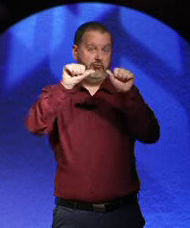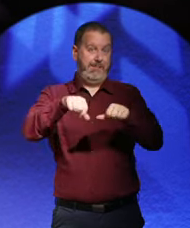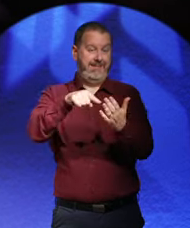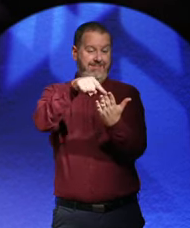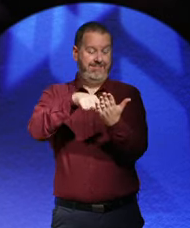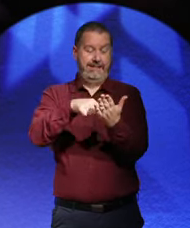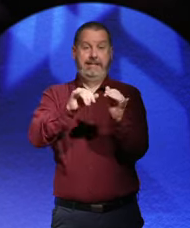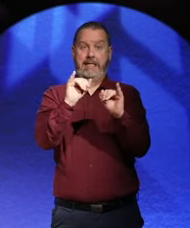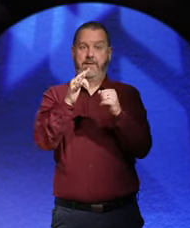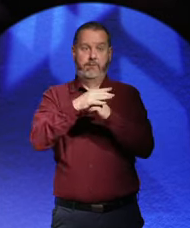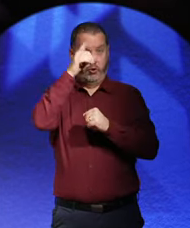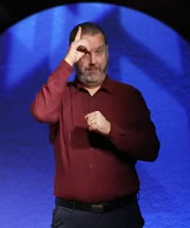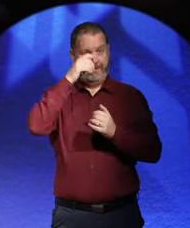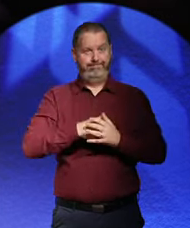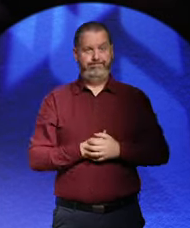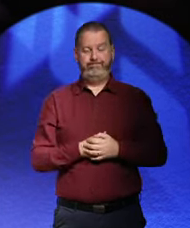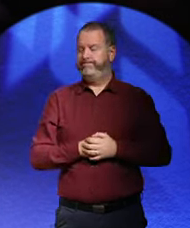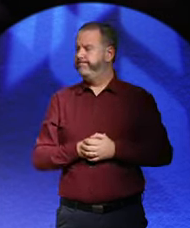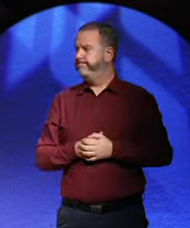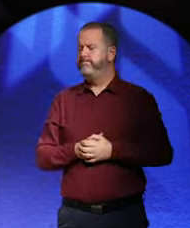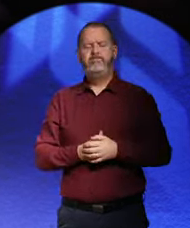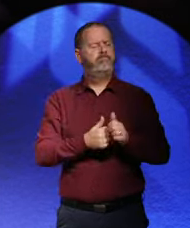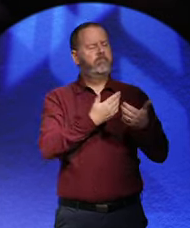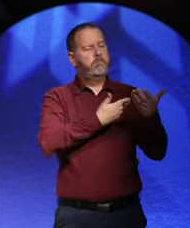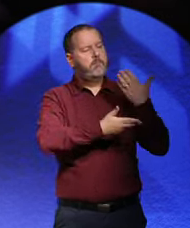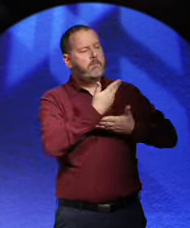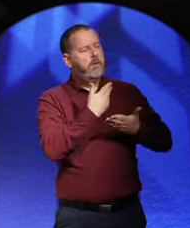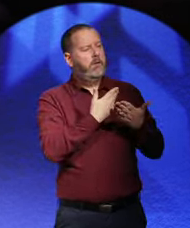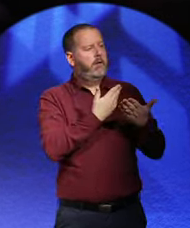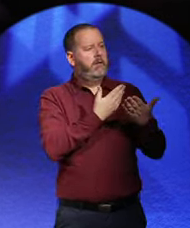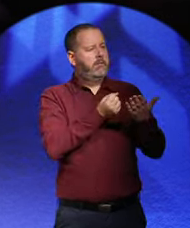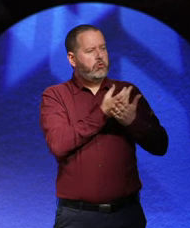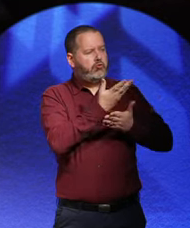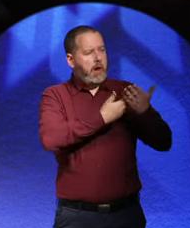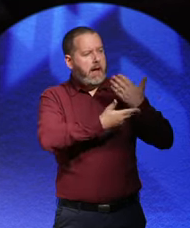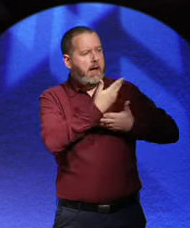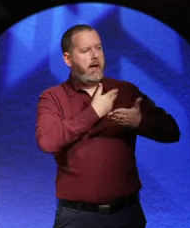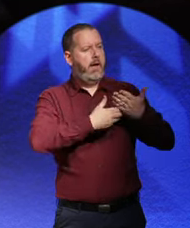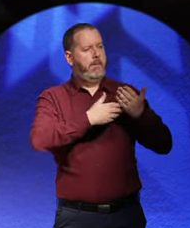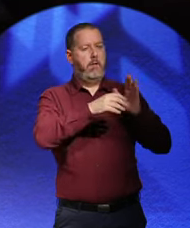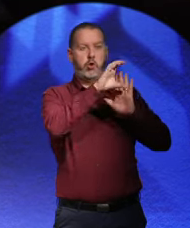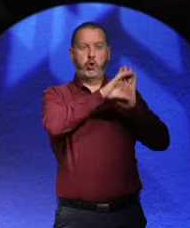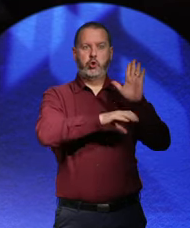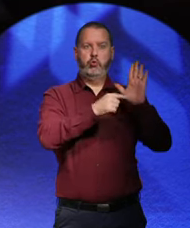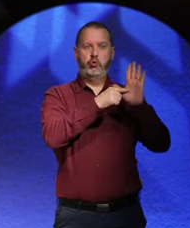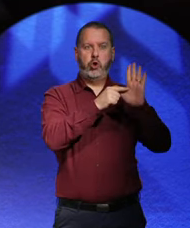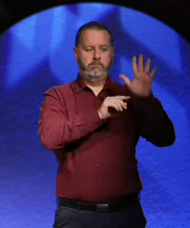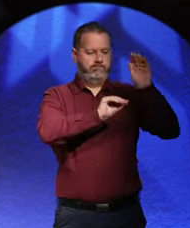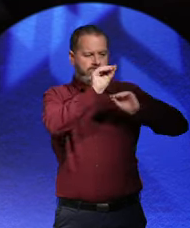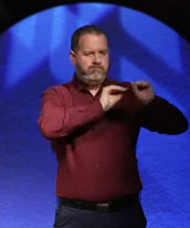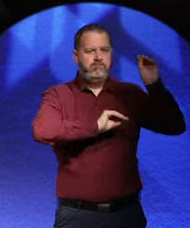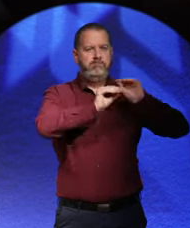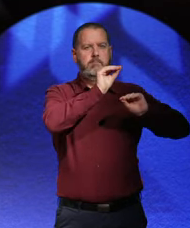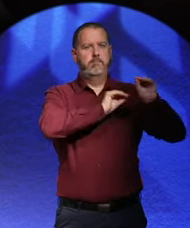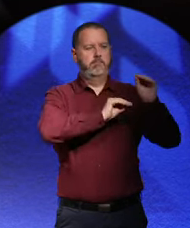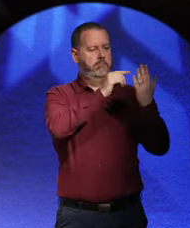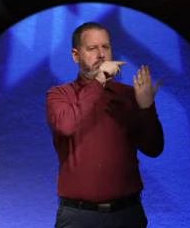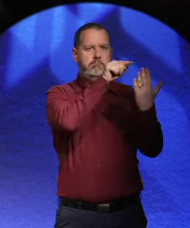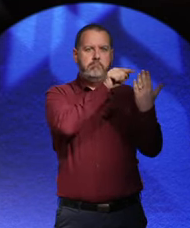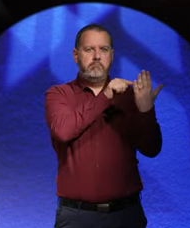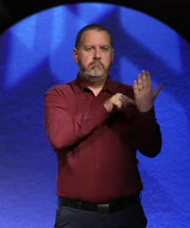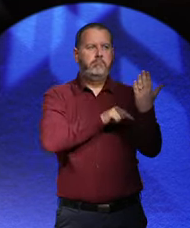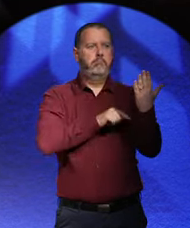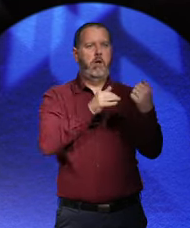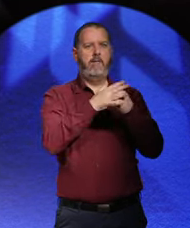Senator, perhaps talk us then through the Constitution, at least, you know, those aspects of the